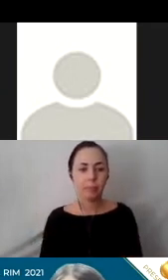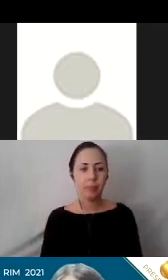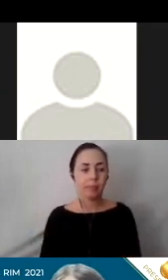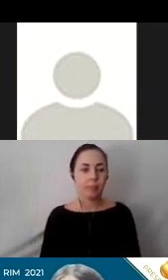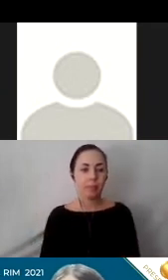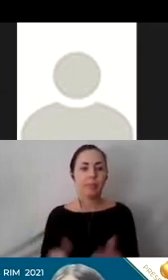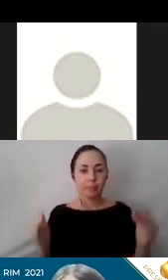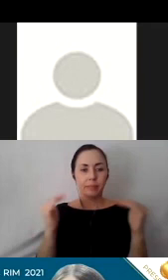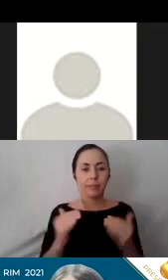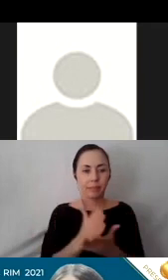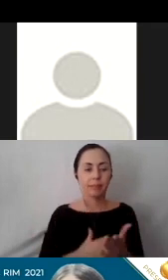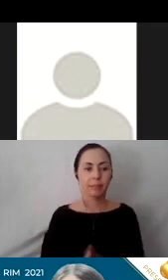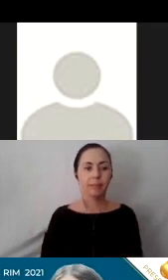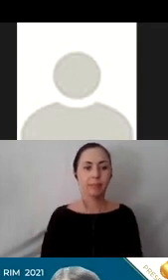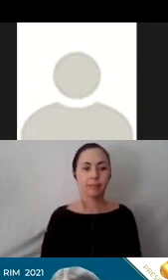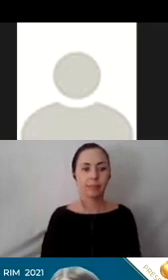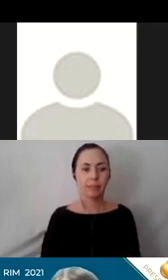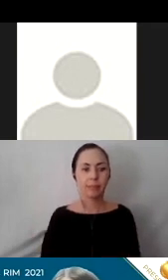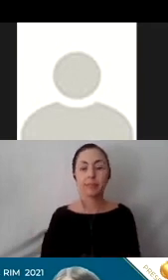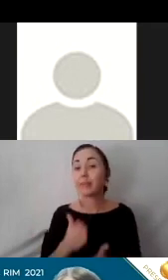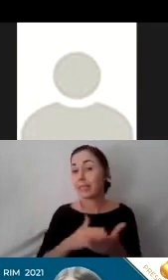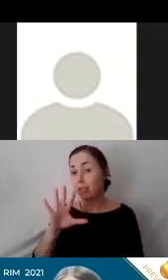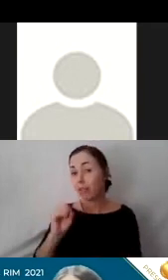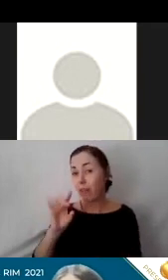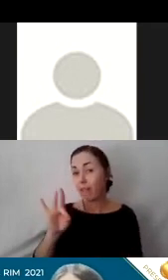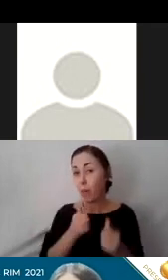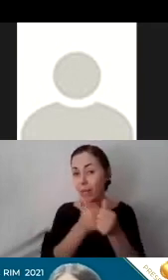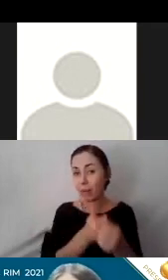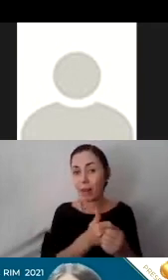Next slide. Section 508 compliance.